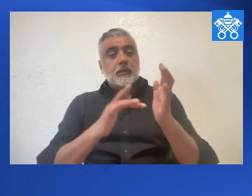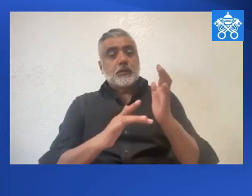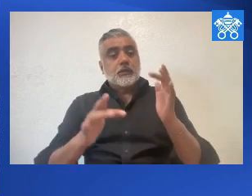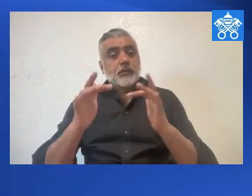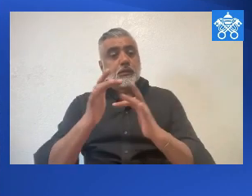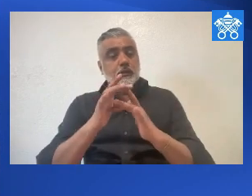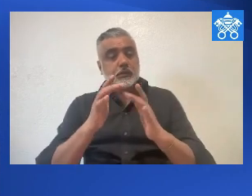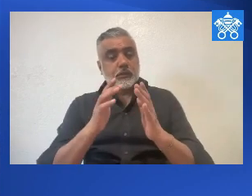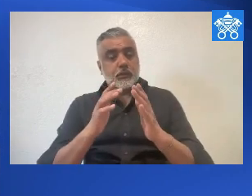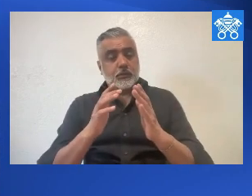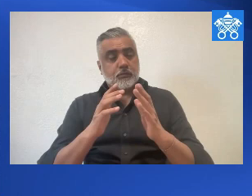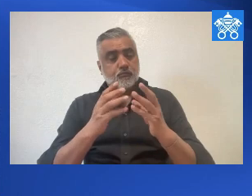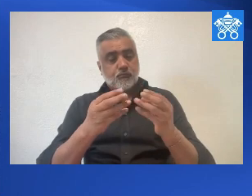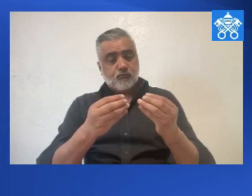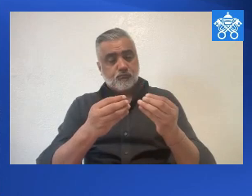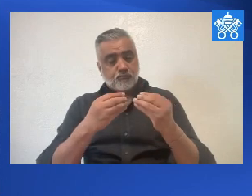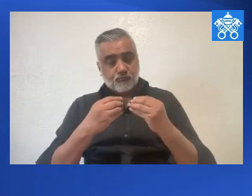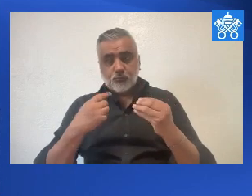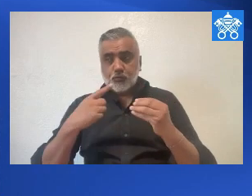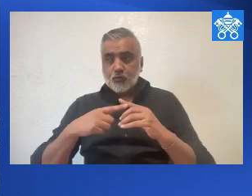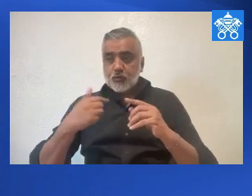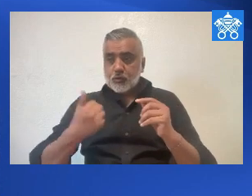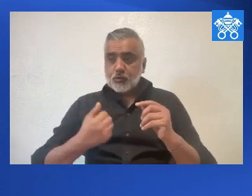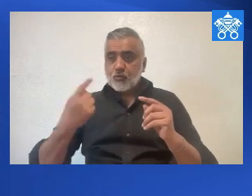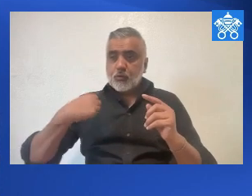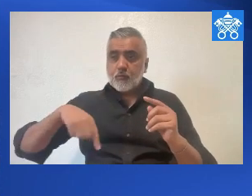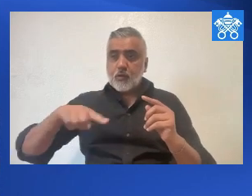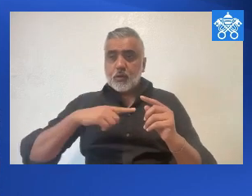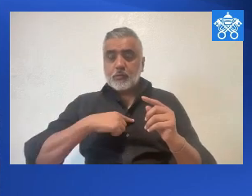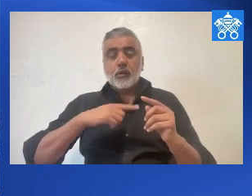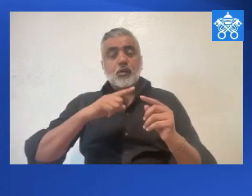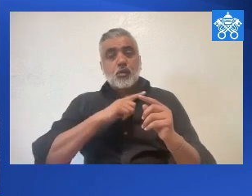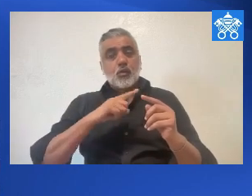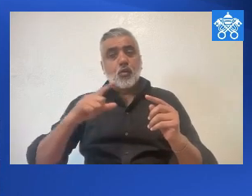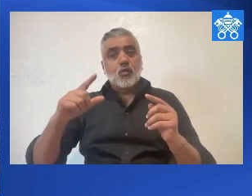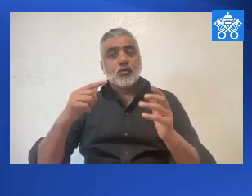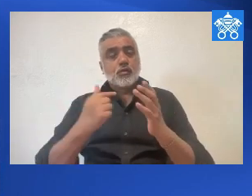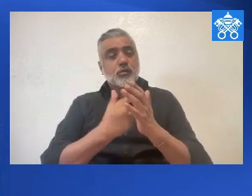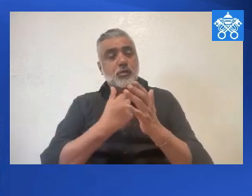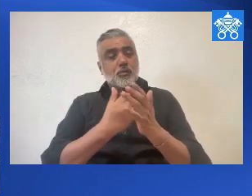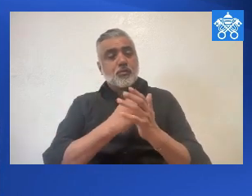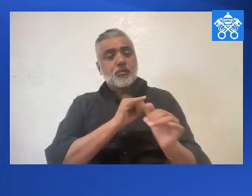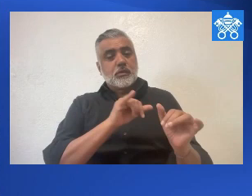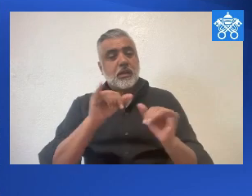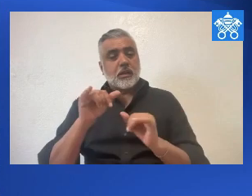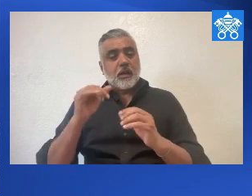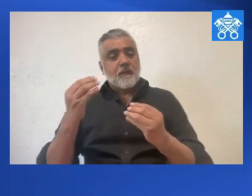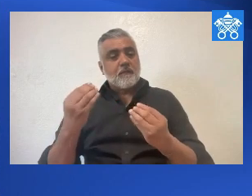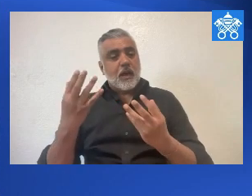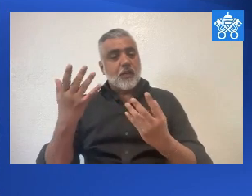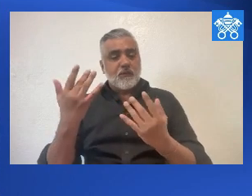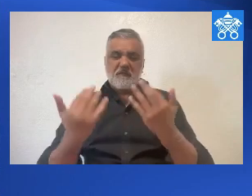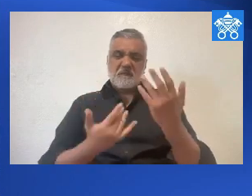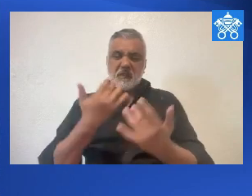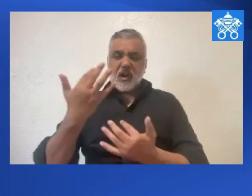Jesus brought the Gospel, the good news of God's love for each one of us, the Pope explained, and that's why the Lord says the Gospel is like a